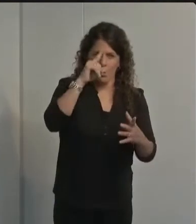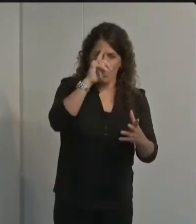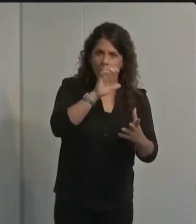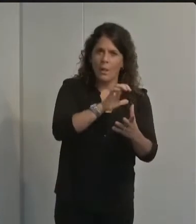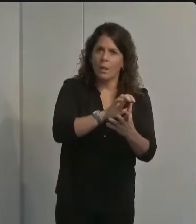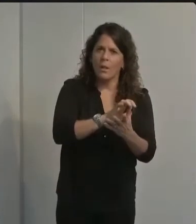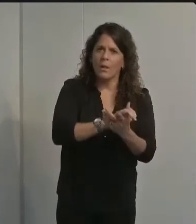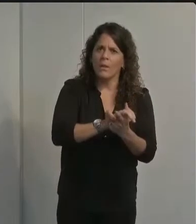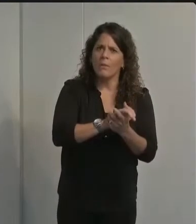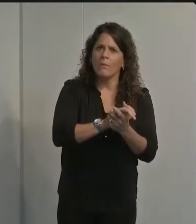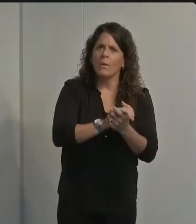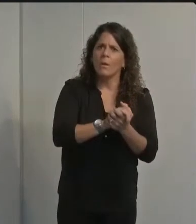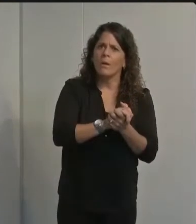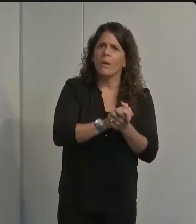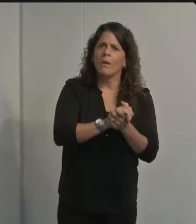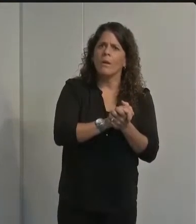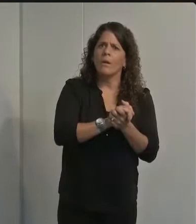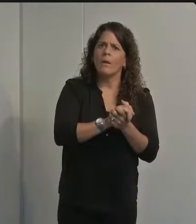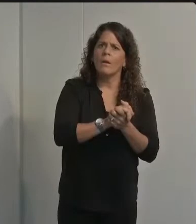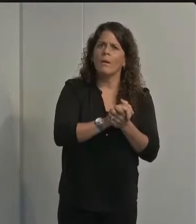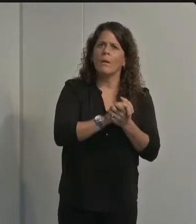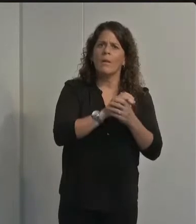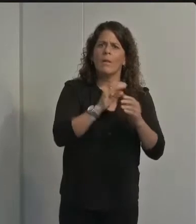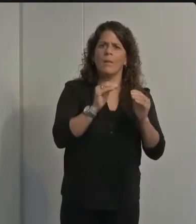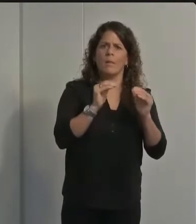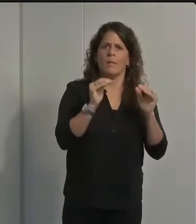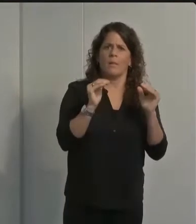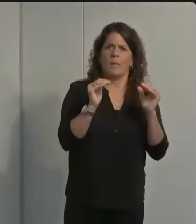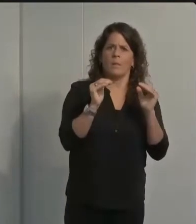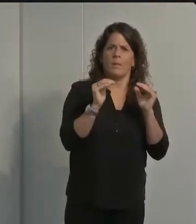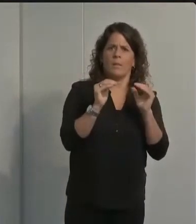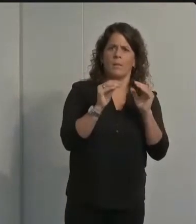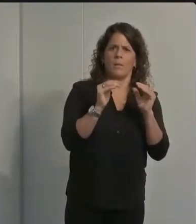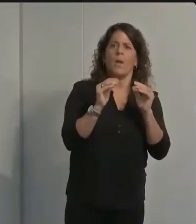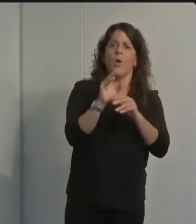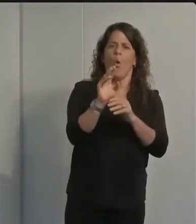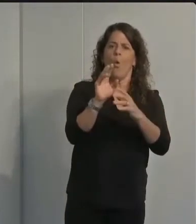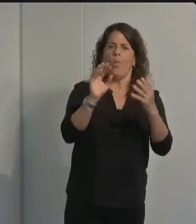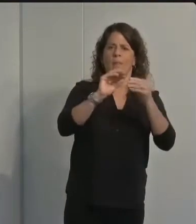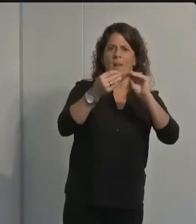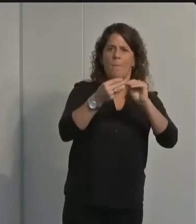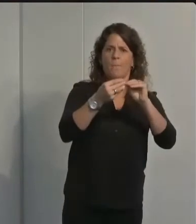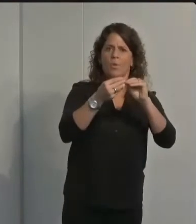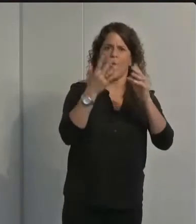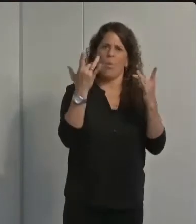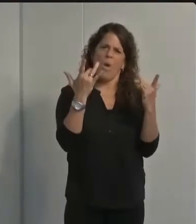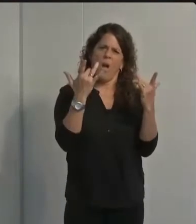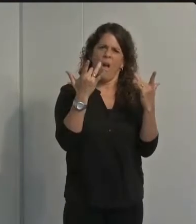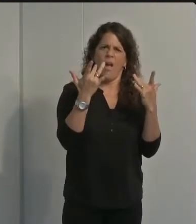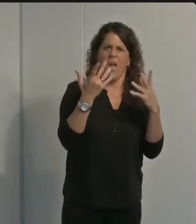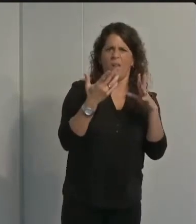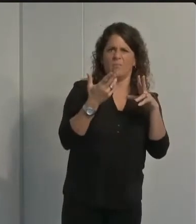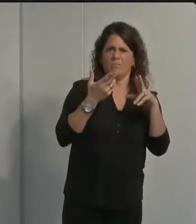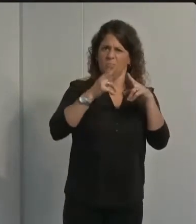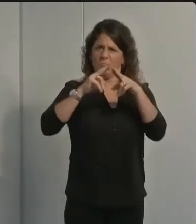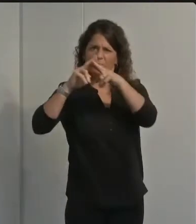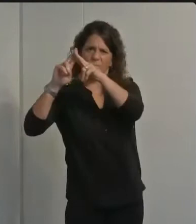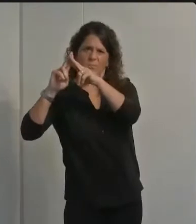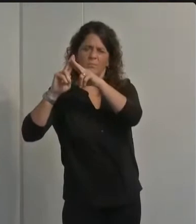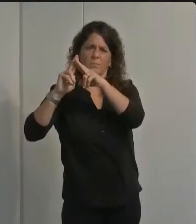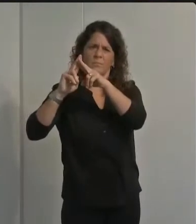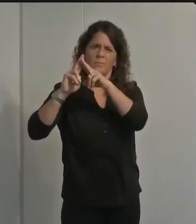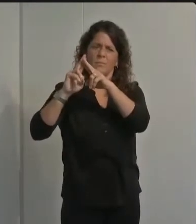equity metric um increased so quickly in the past week and it looked like it rose by the whole percentage point um